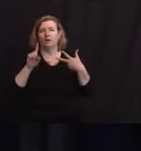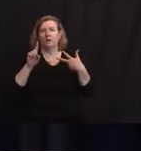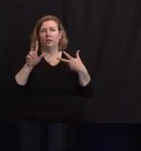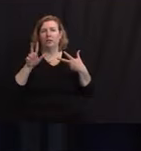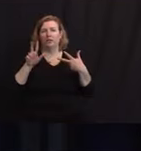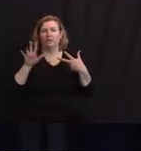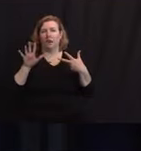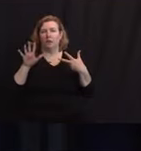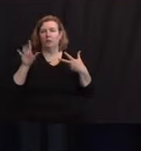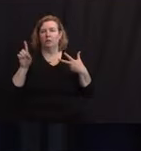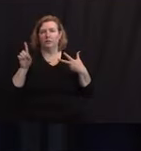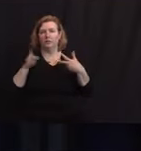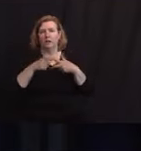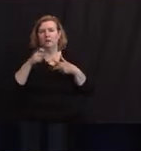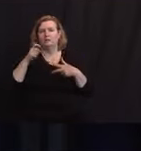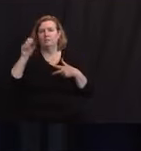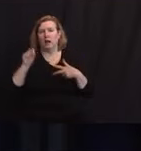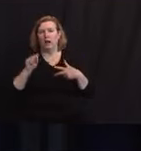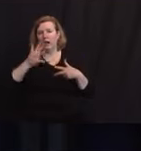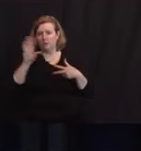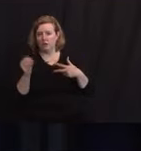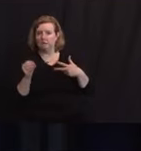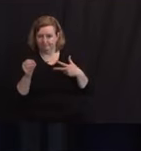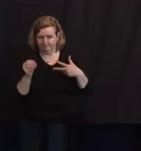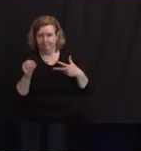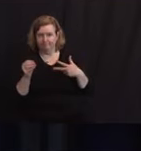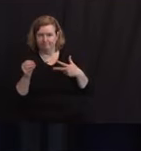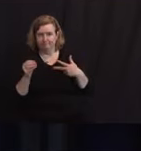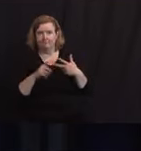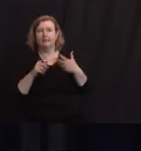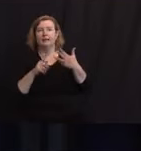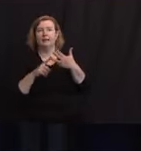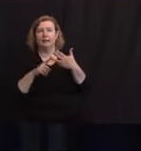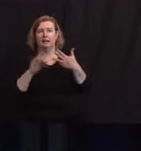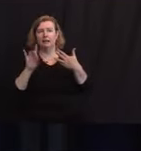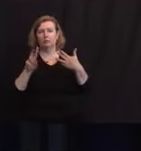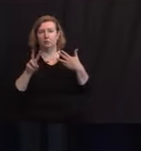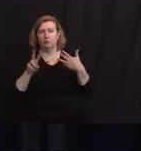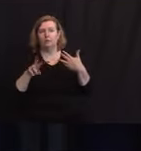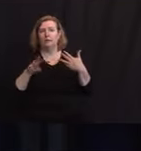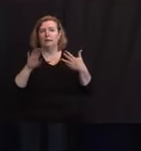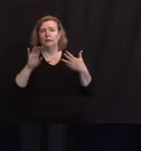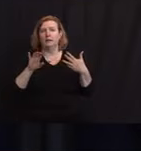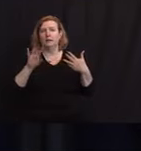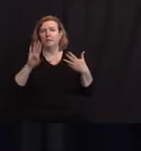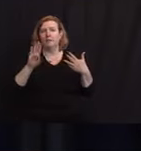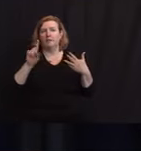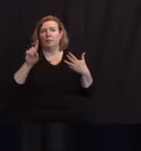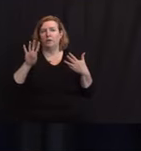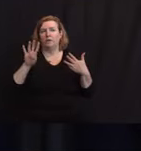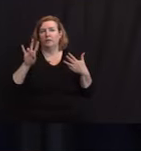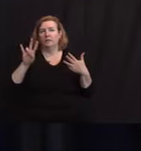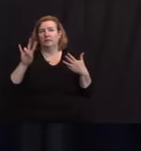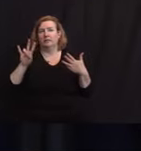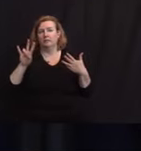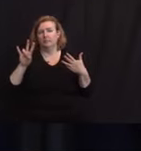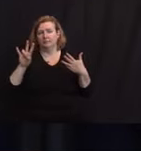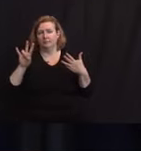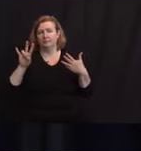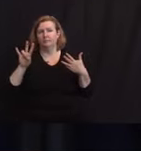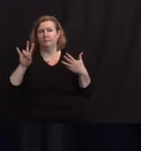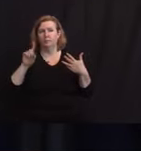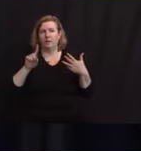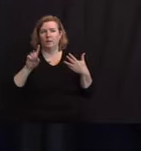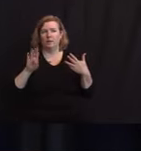from South Africa, and 82 reports of B.1.427 and B.1.429, the variants that had